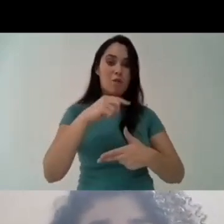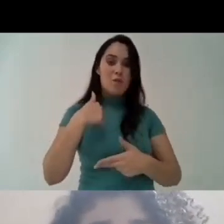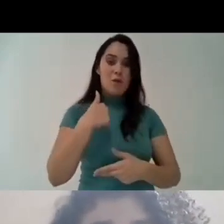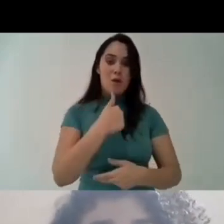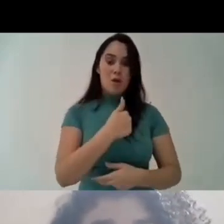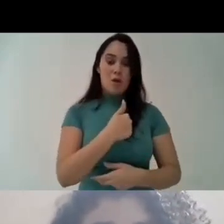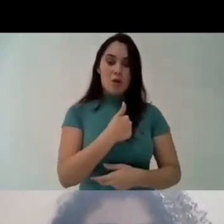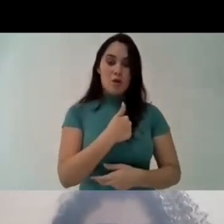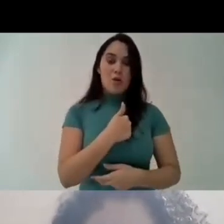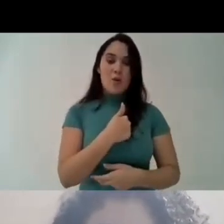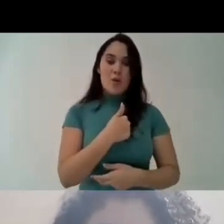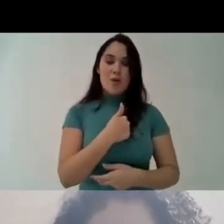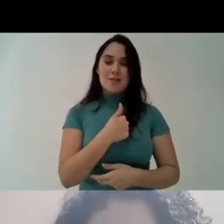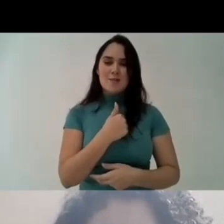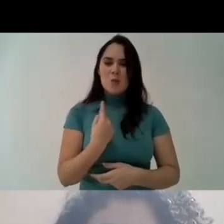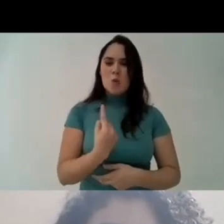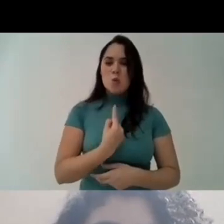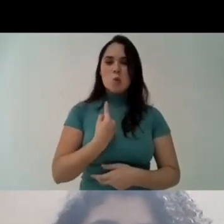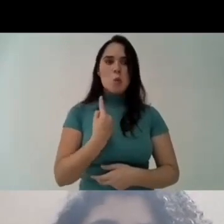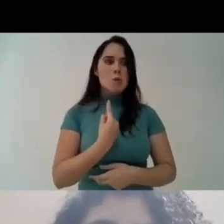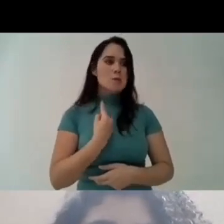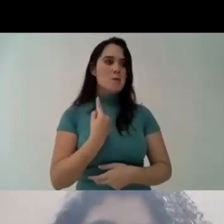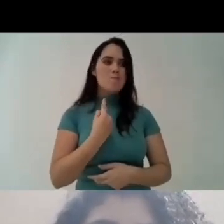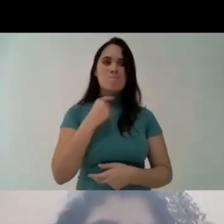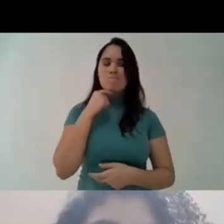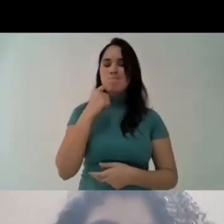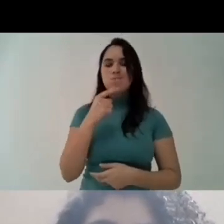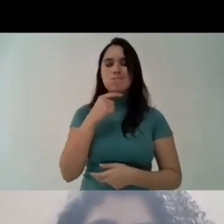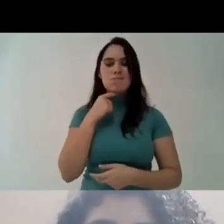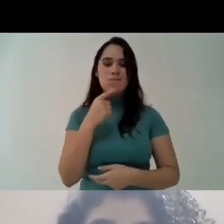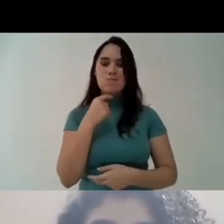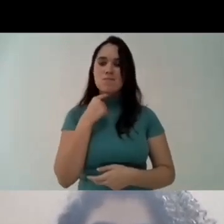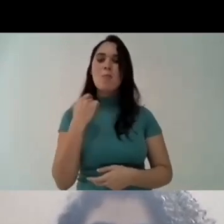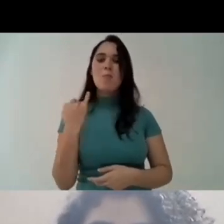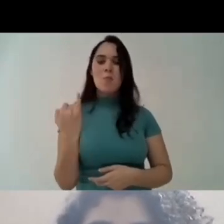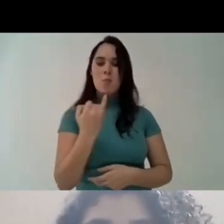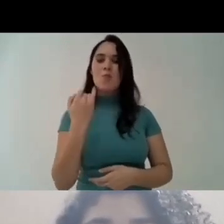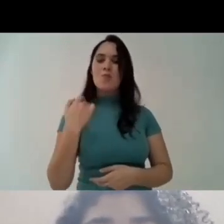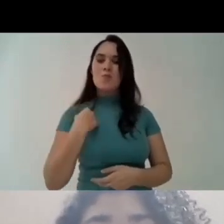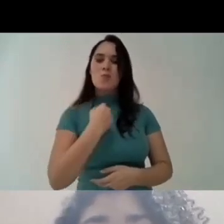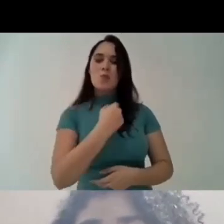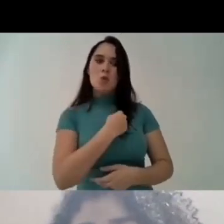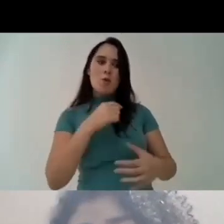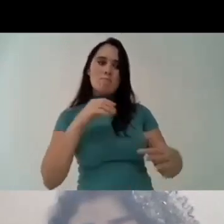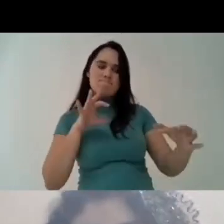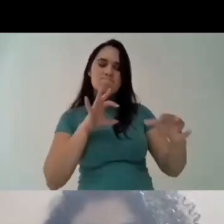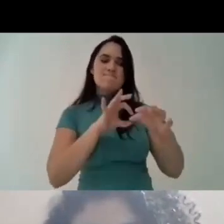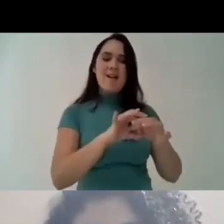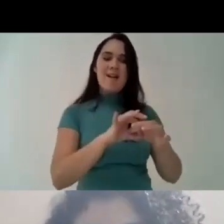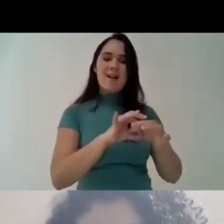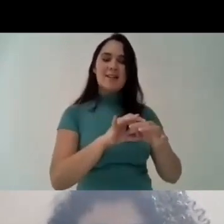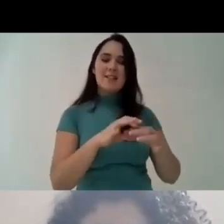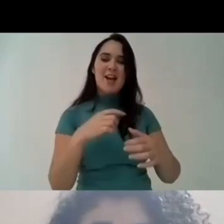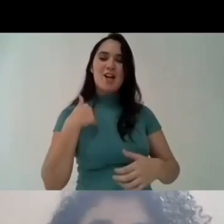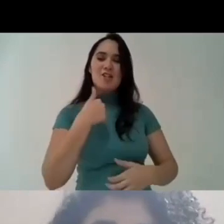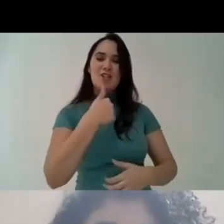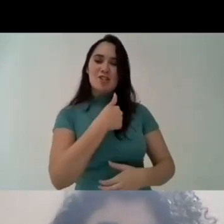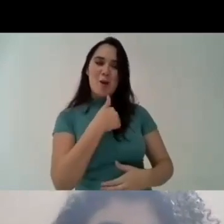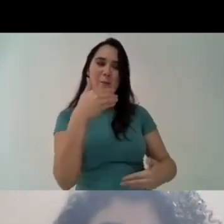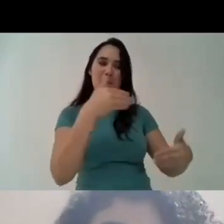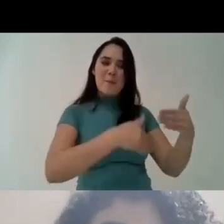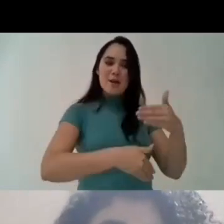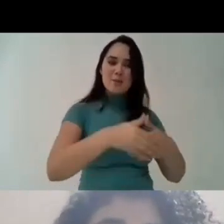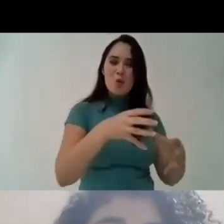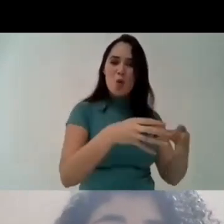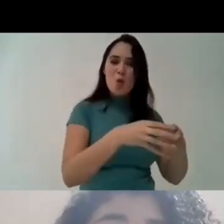dialogues because alone we cannot uh win this fight uh